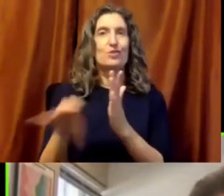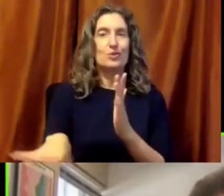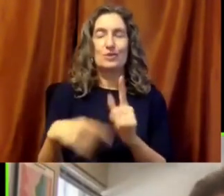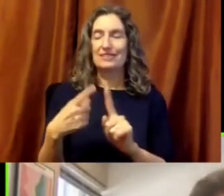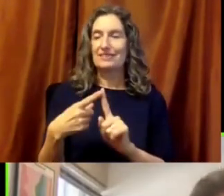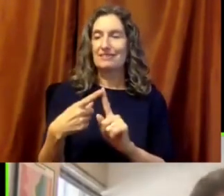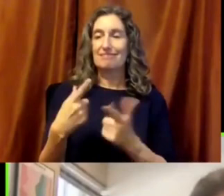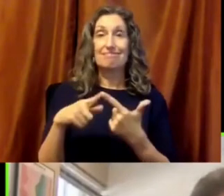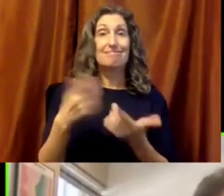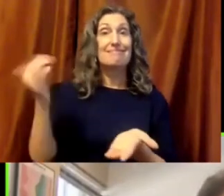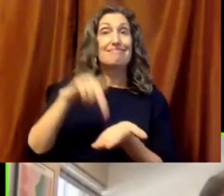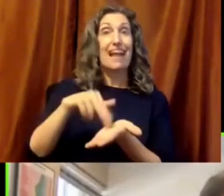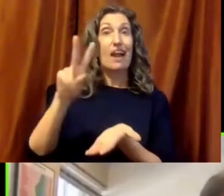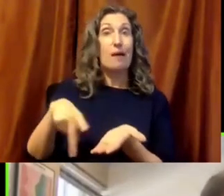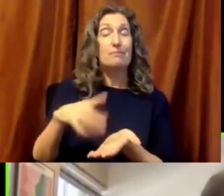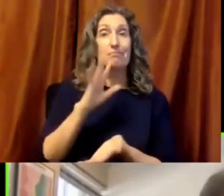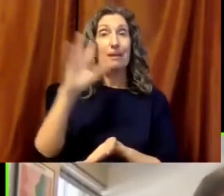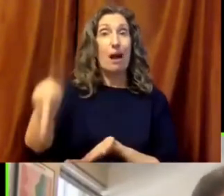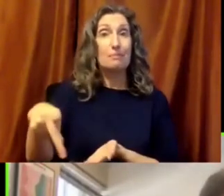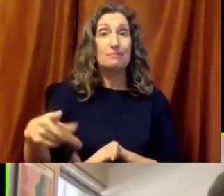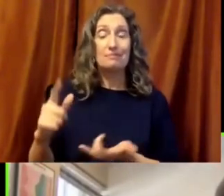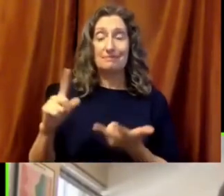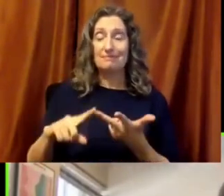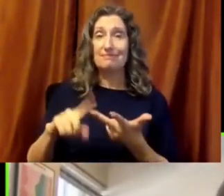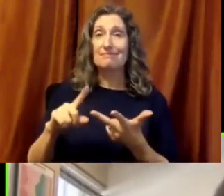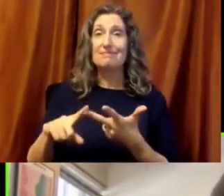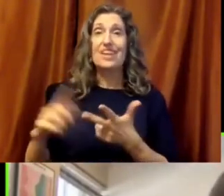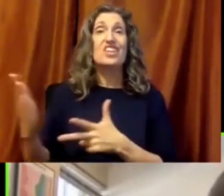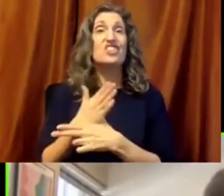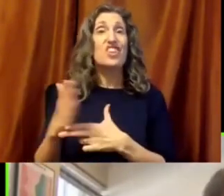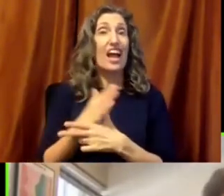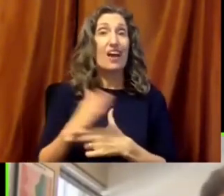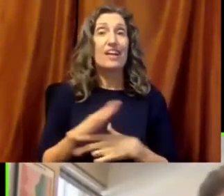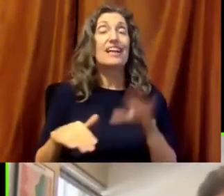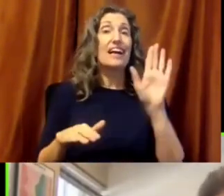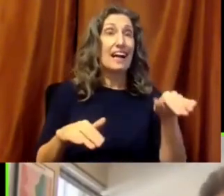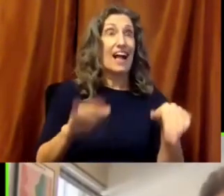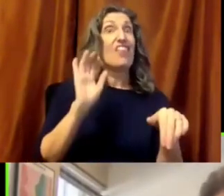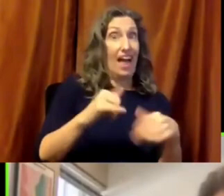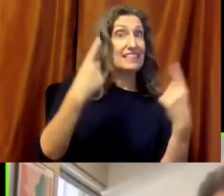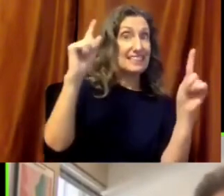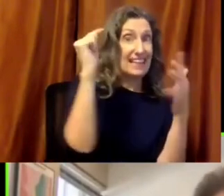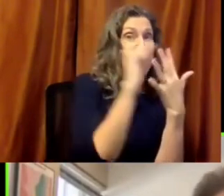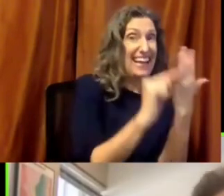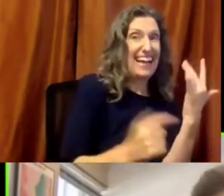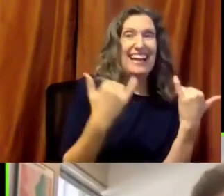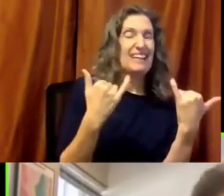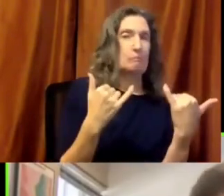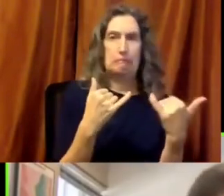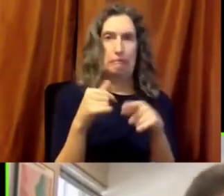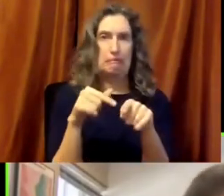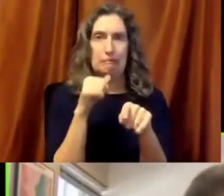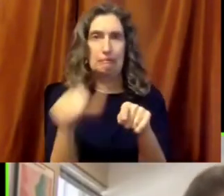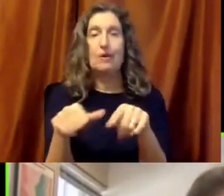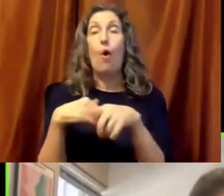of speaking up, of sharing successes, of not being afraid of saying, you know, that might have been good then, but now things